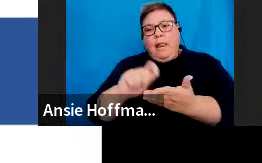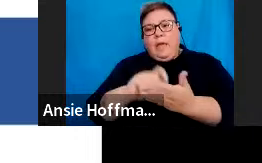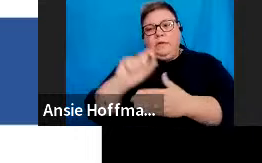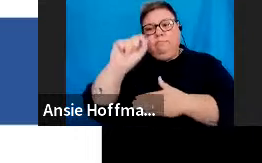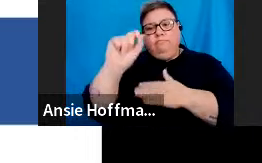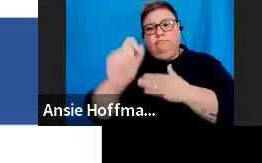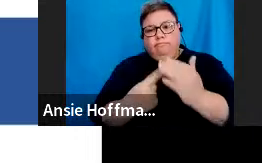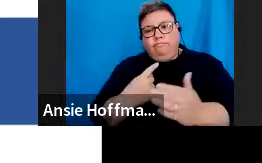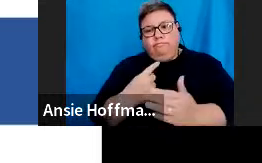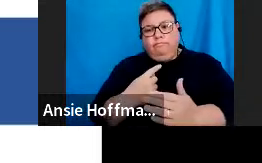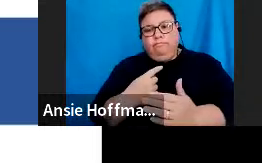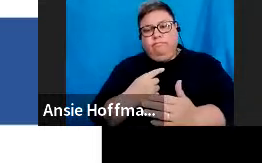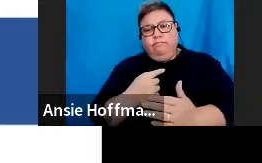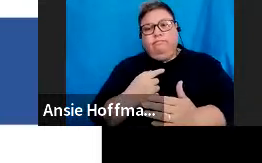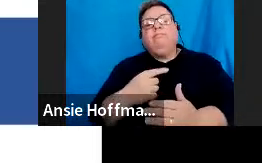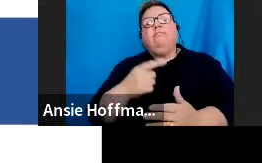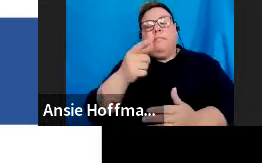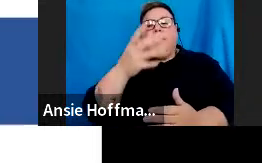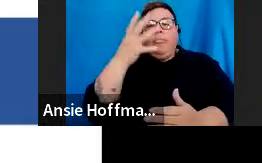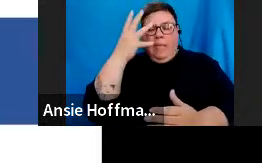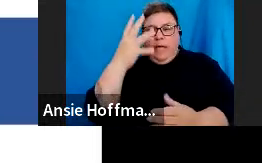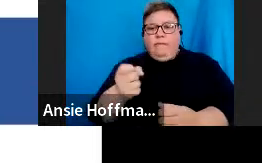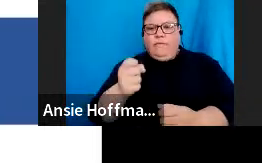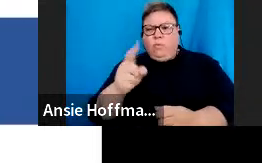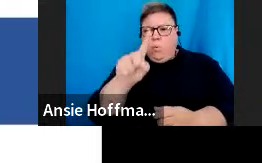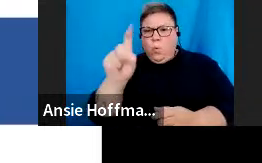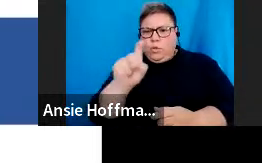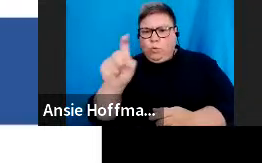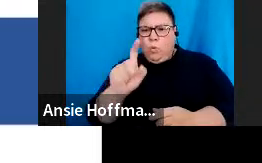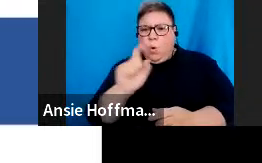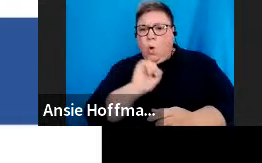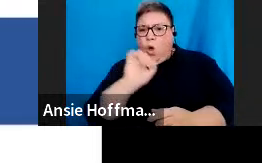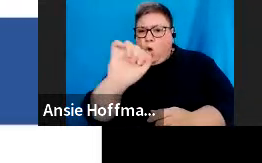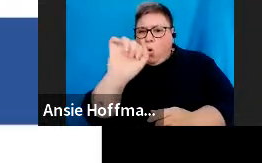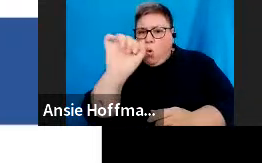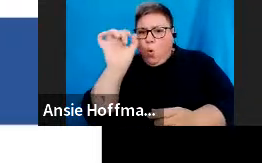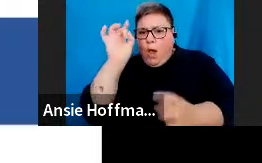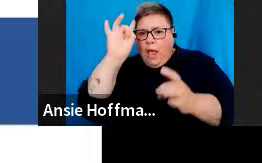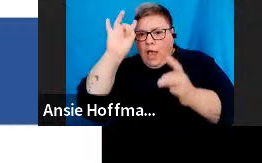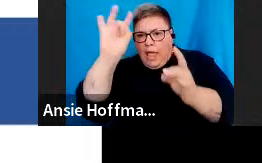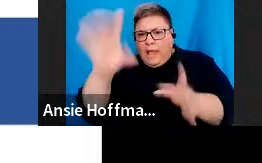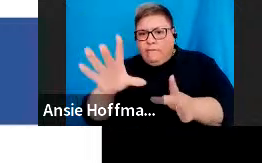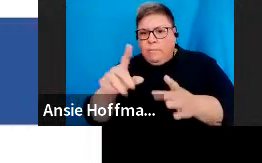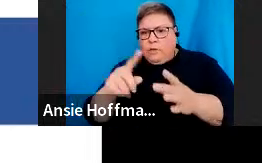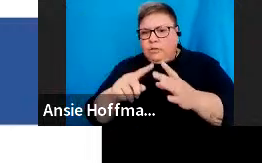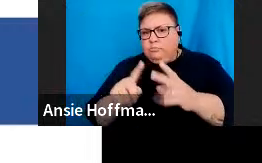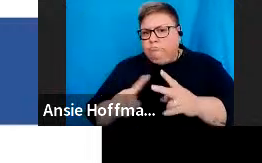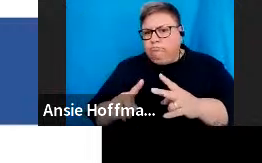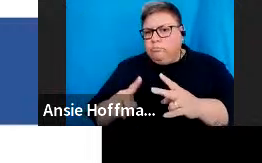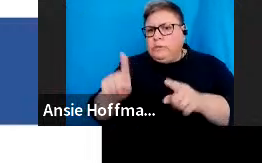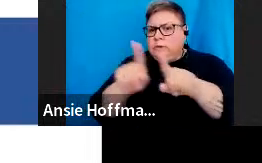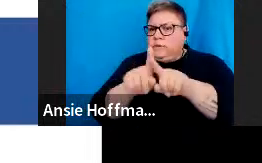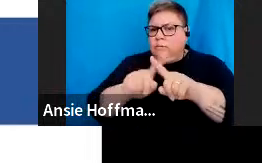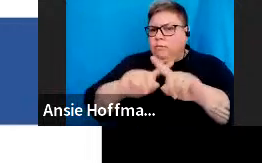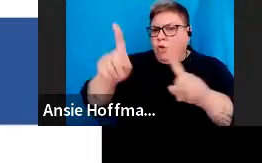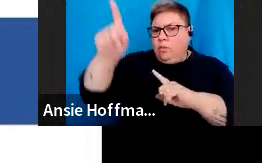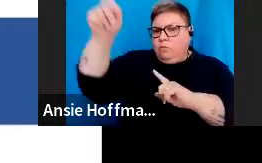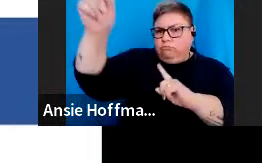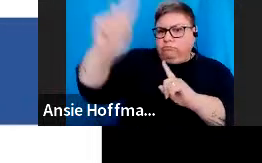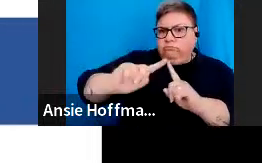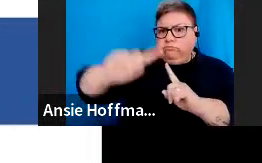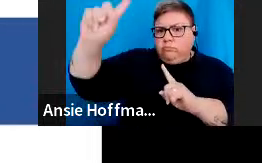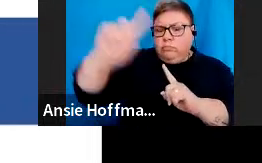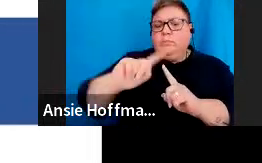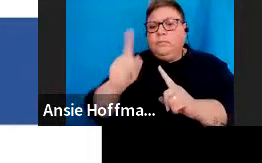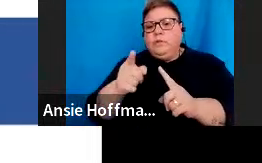to, to, to obviously query that information from the fund or from the insurer. So, the directive sometimes needs